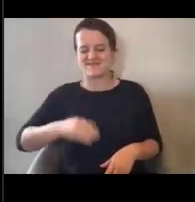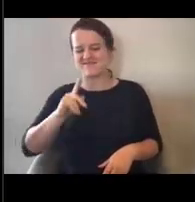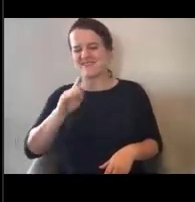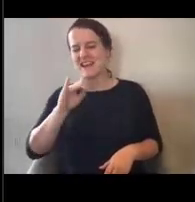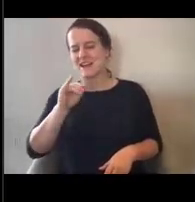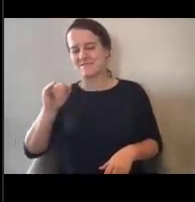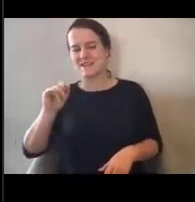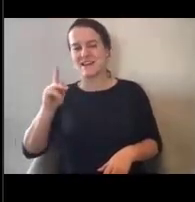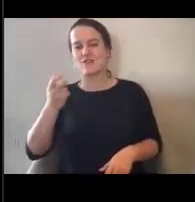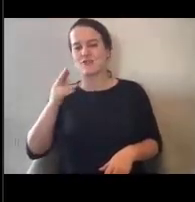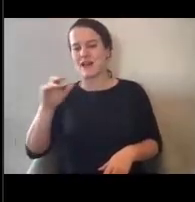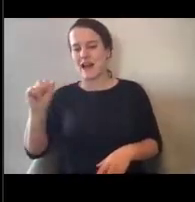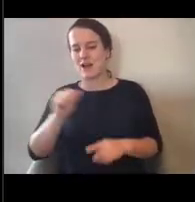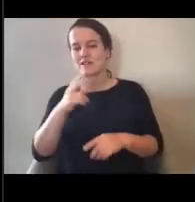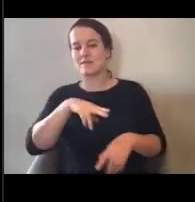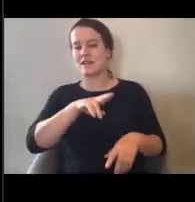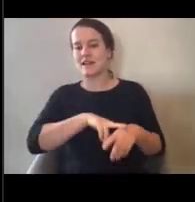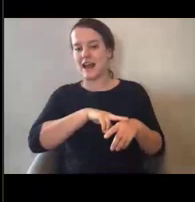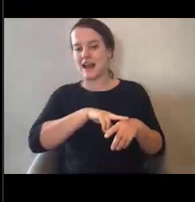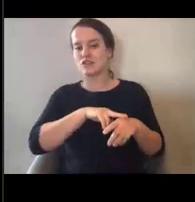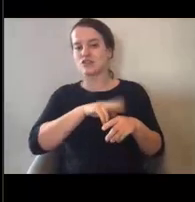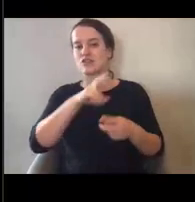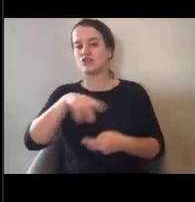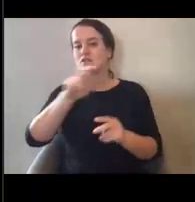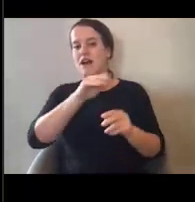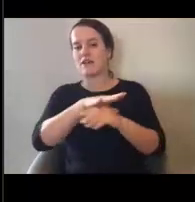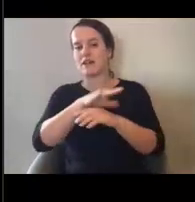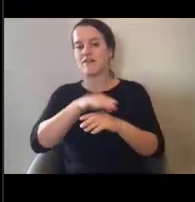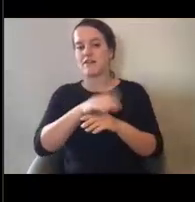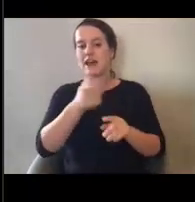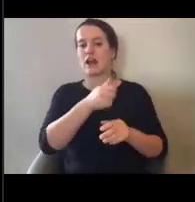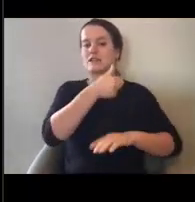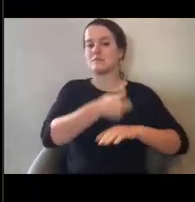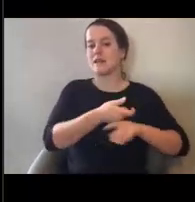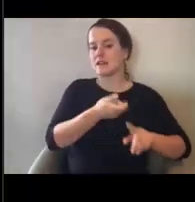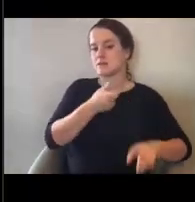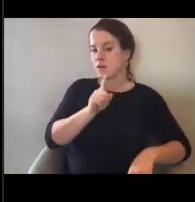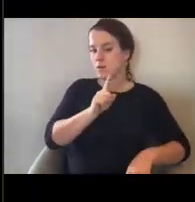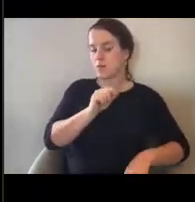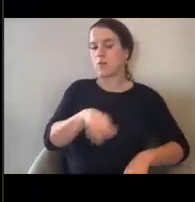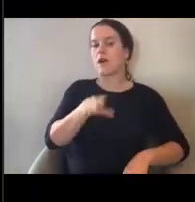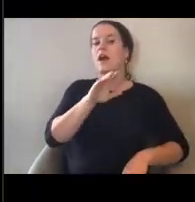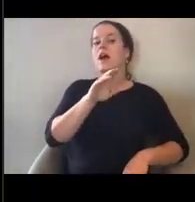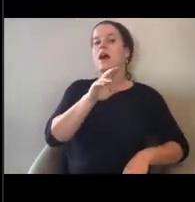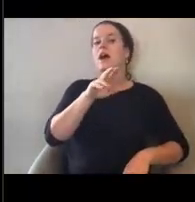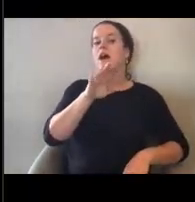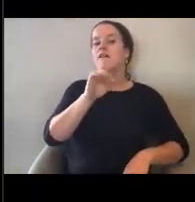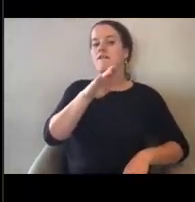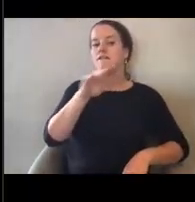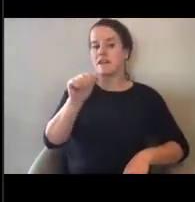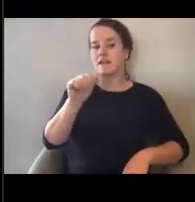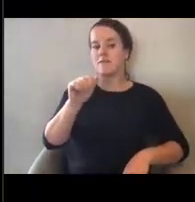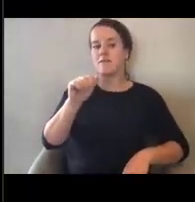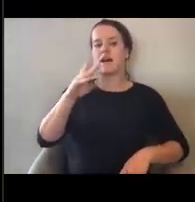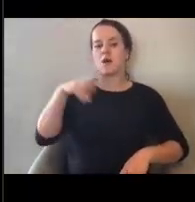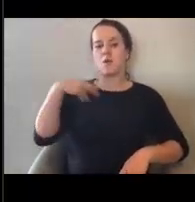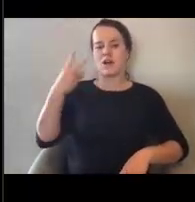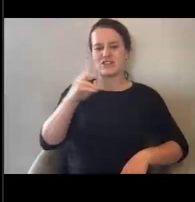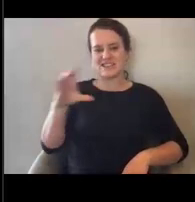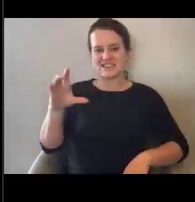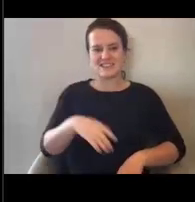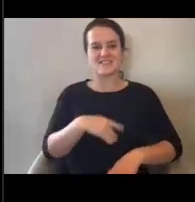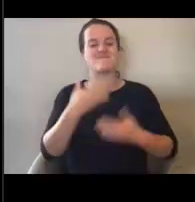I'm the National Tribal Affairs Advisor based in FEMA headquarters in Washington DC. Thank you very much for joining us today.